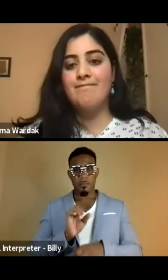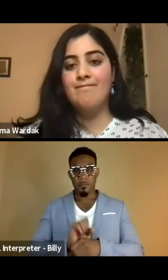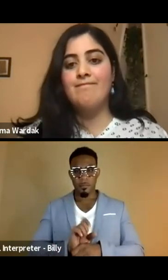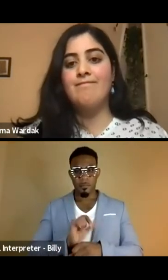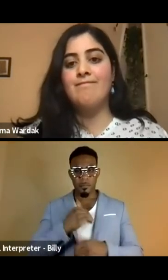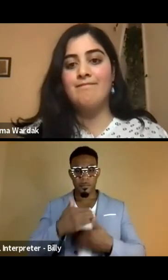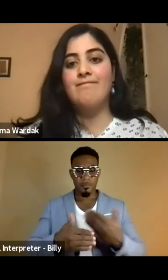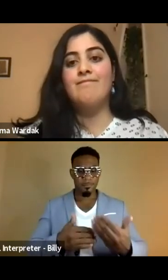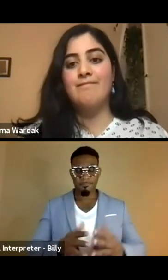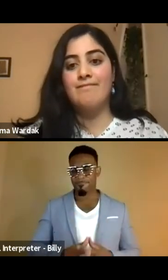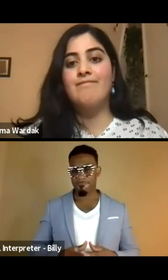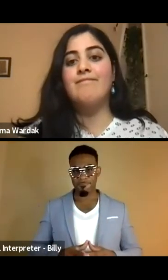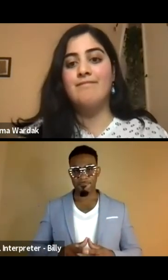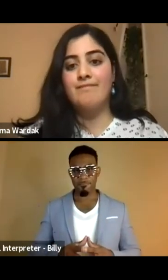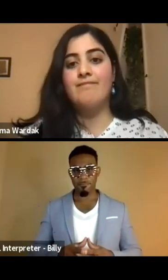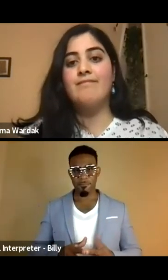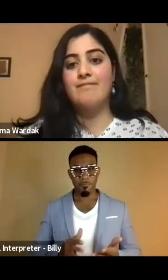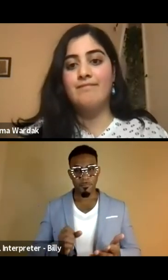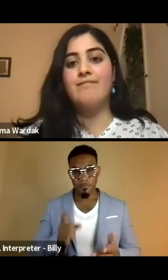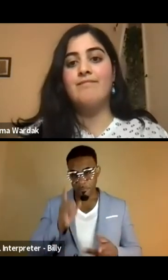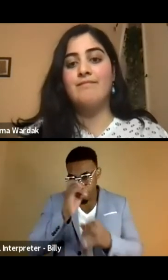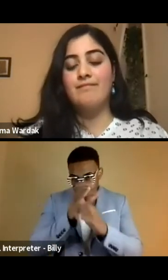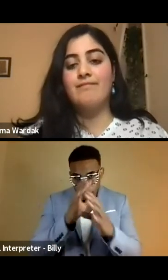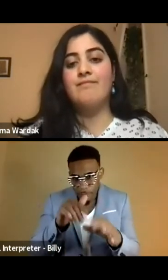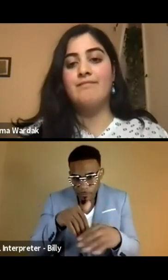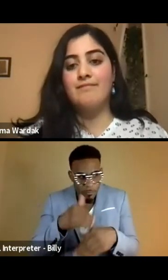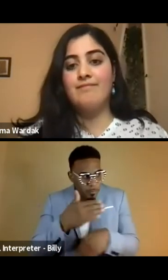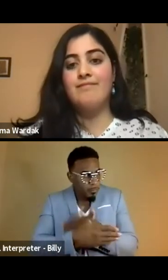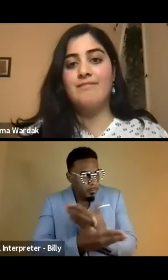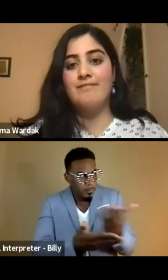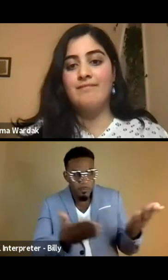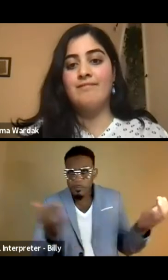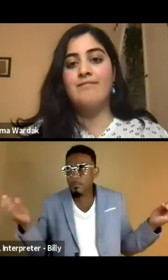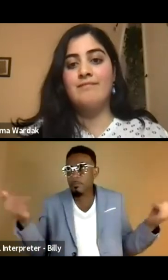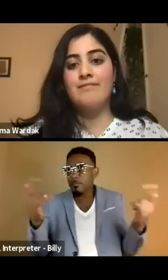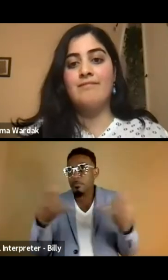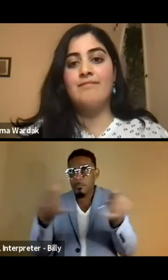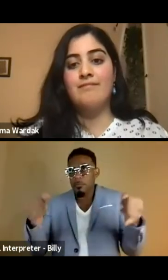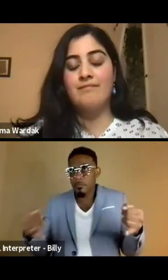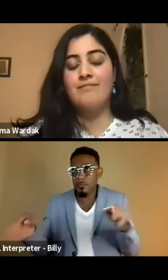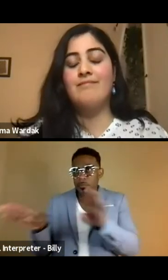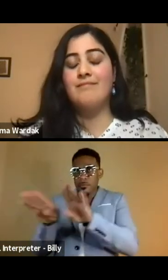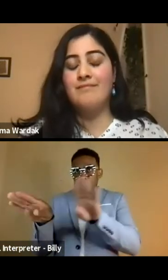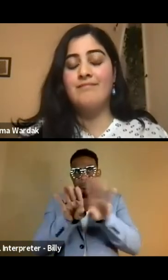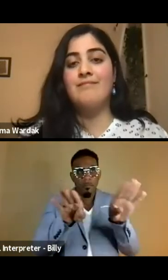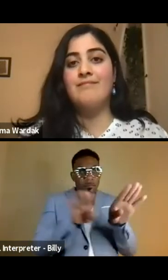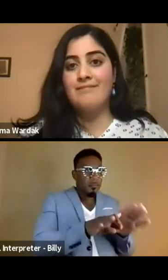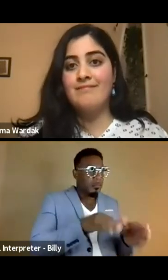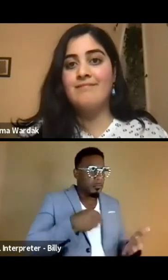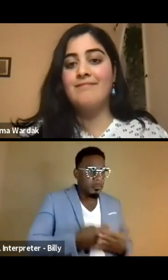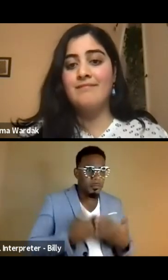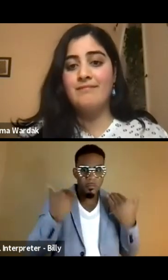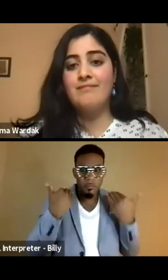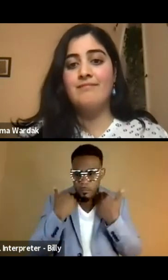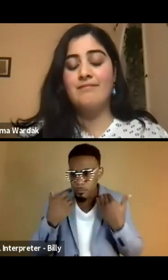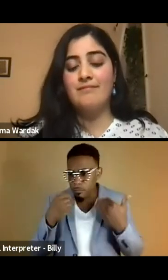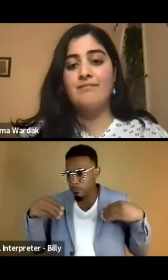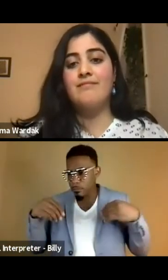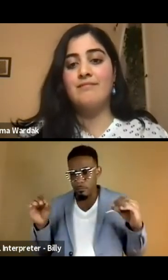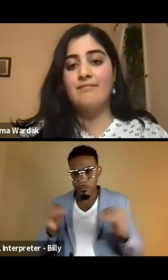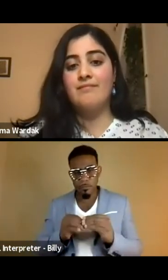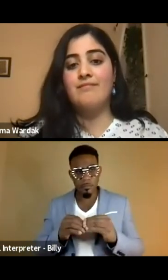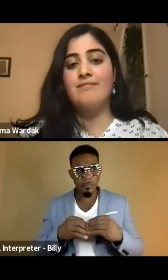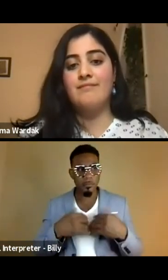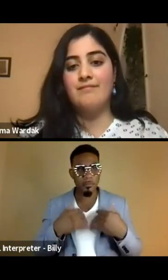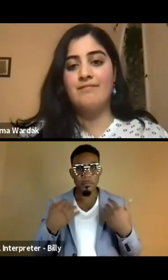can be processed. So imagine you're in a country where all the borders are closed. You don't have money because you're not being paid anymore